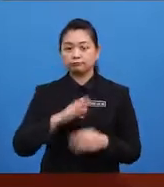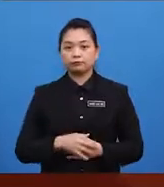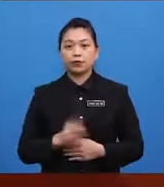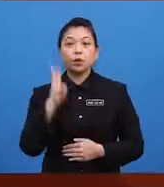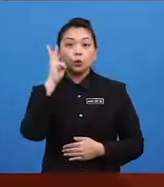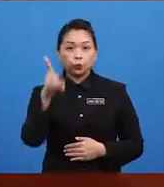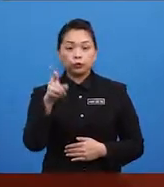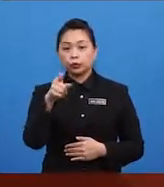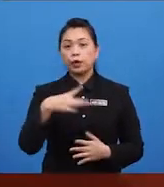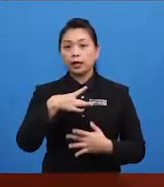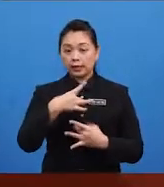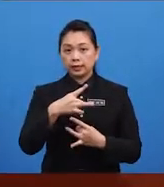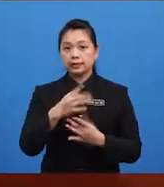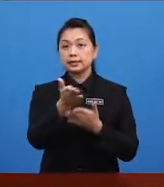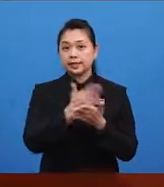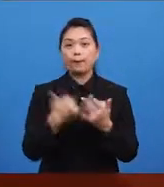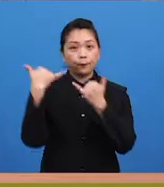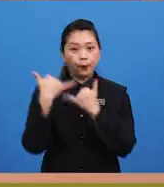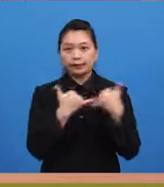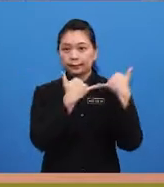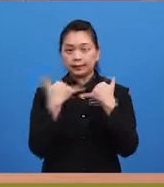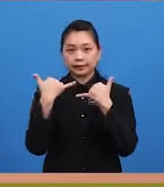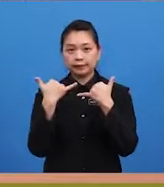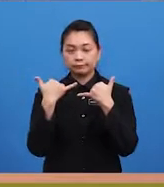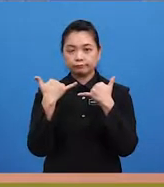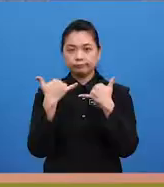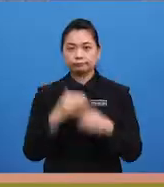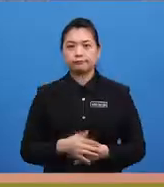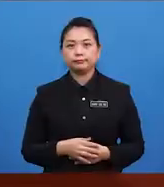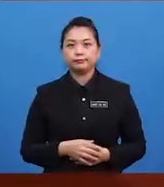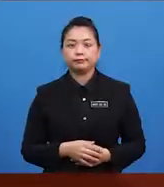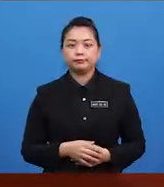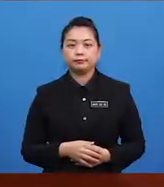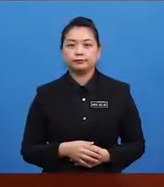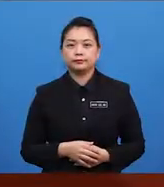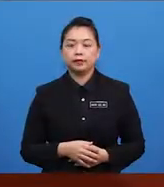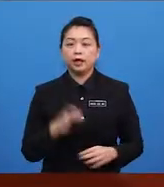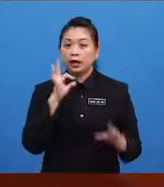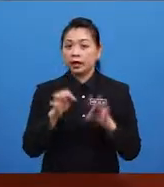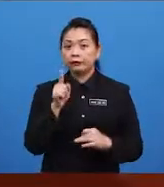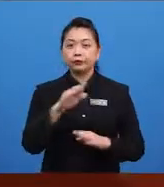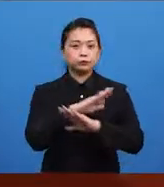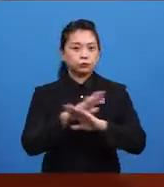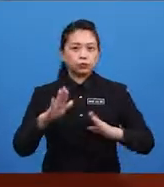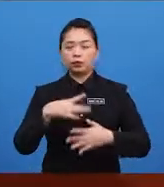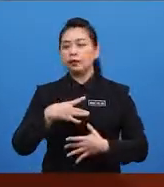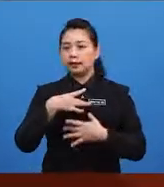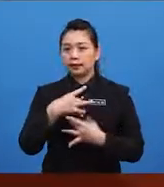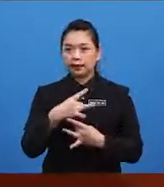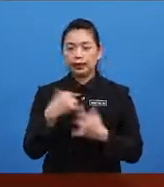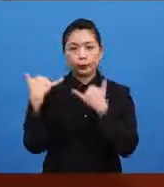Would you like some watermelon? Great. If you don't like some watermelon,